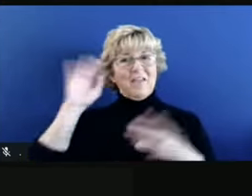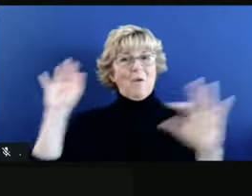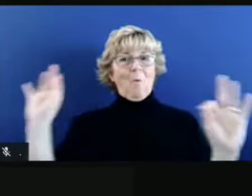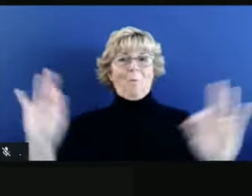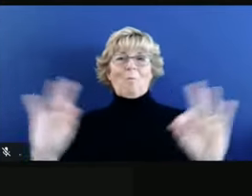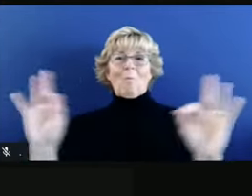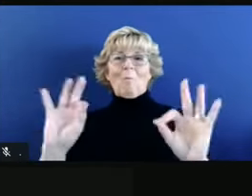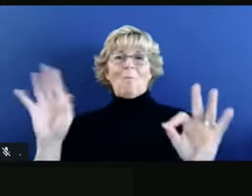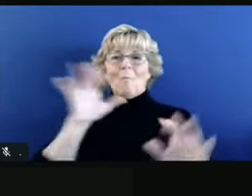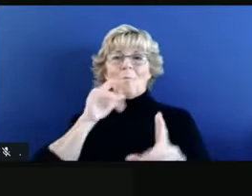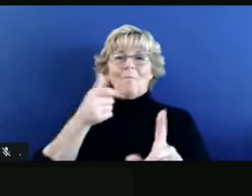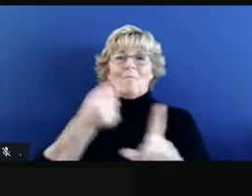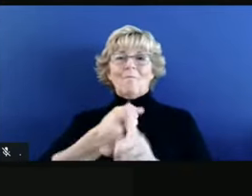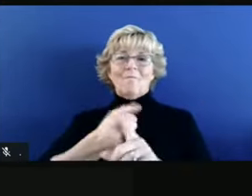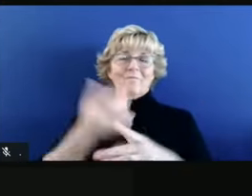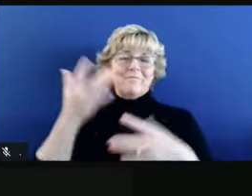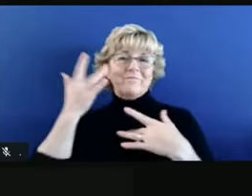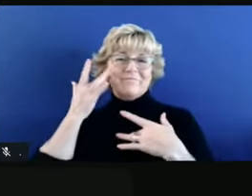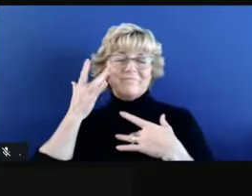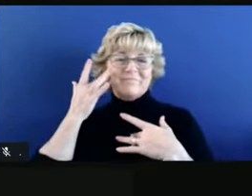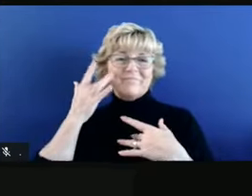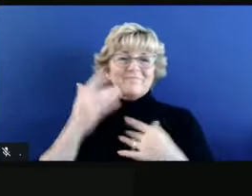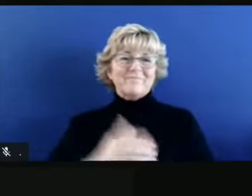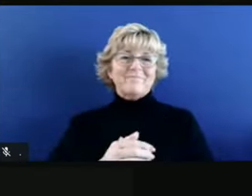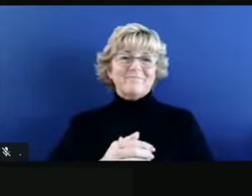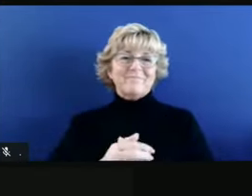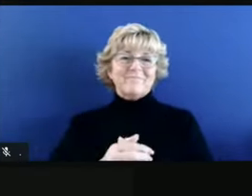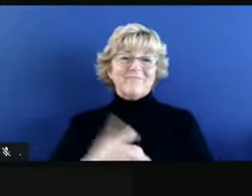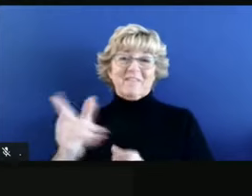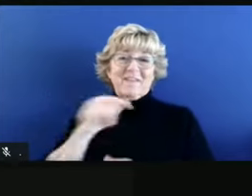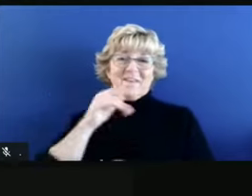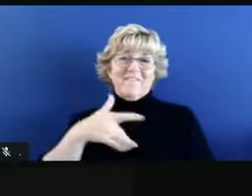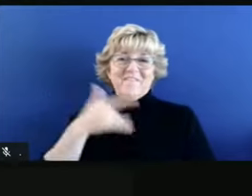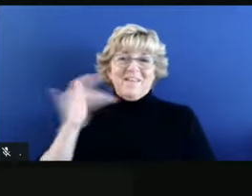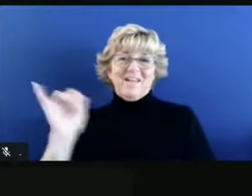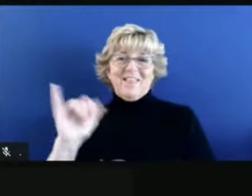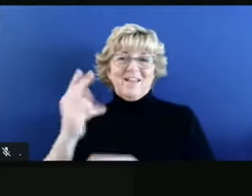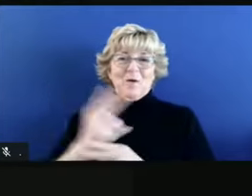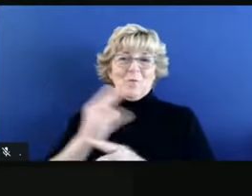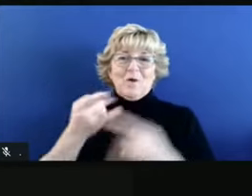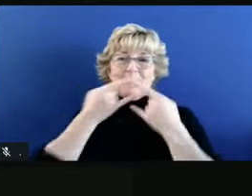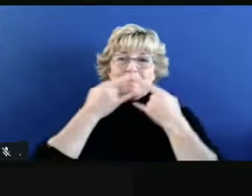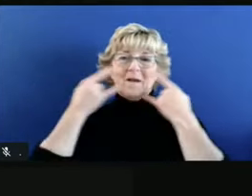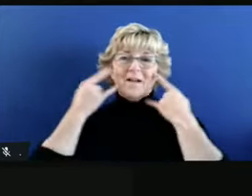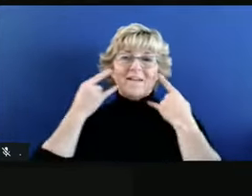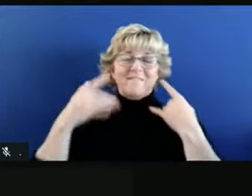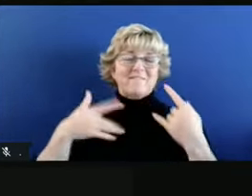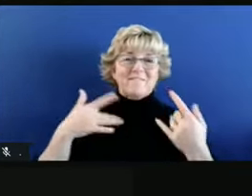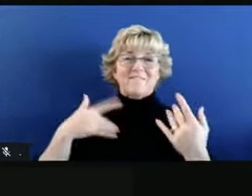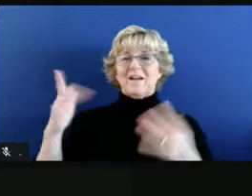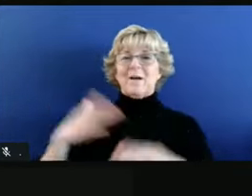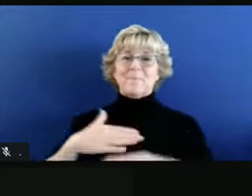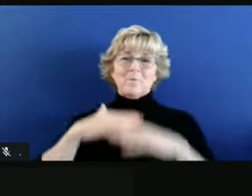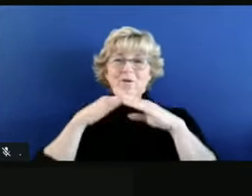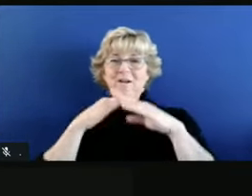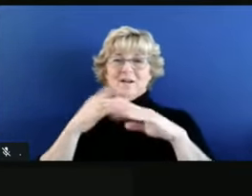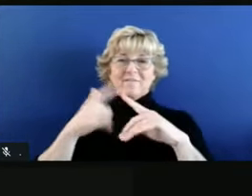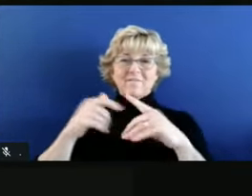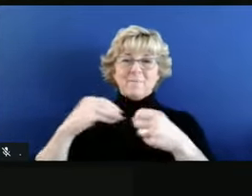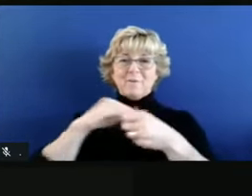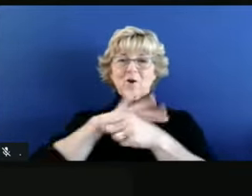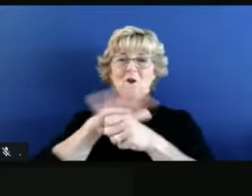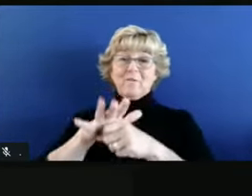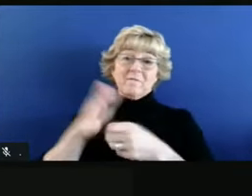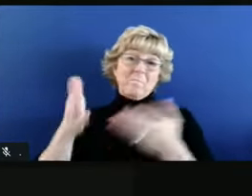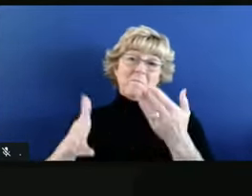They're the ones who frankly don't feel like they need to wear the mask, feel like they're protected from COVID and they